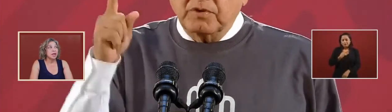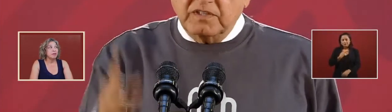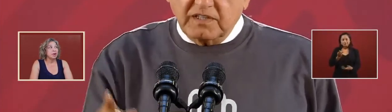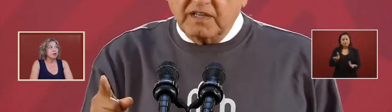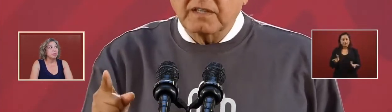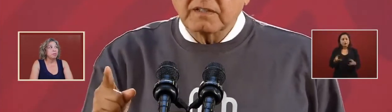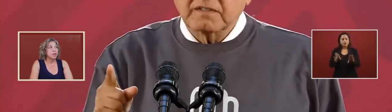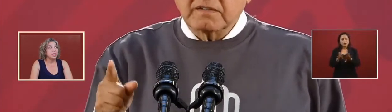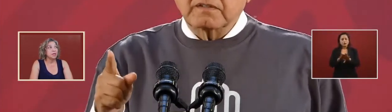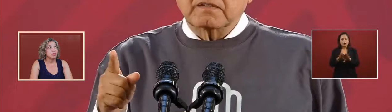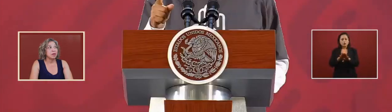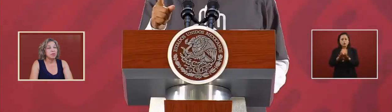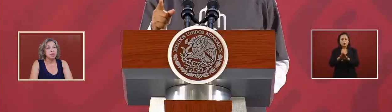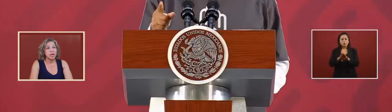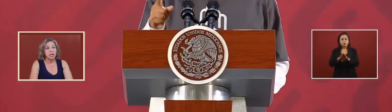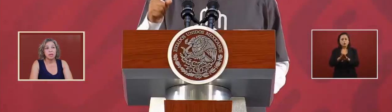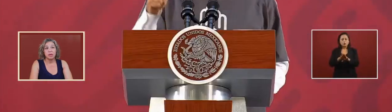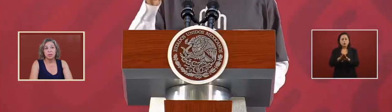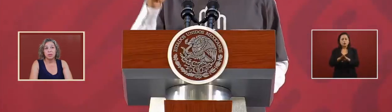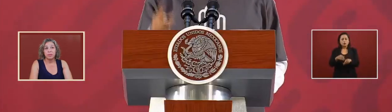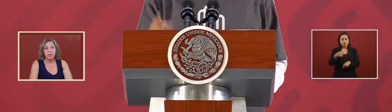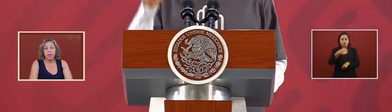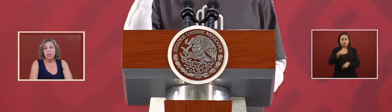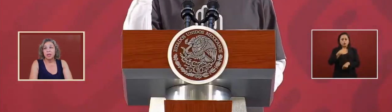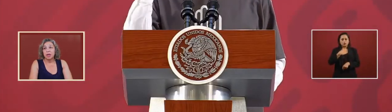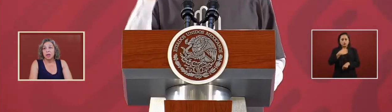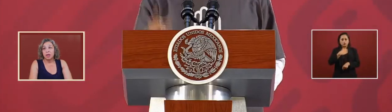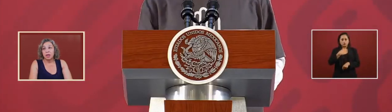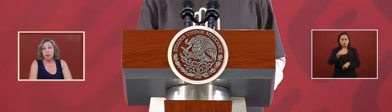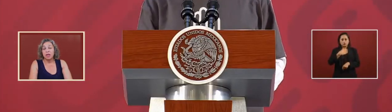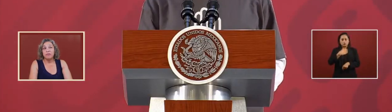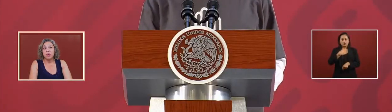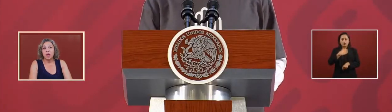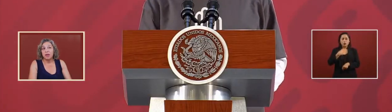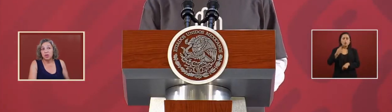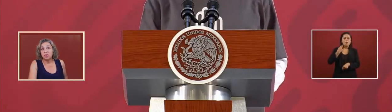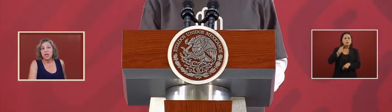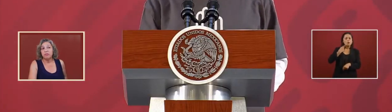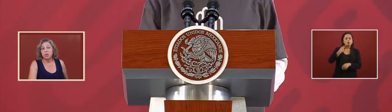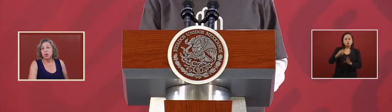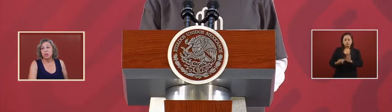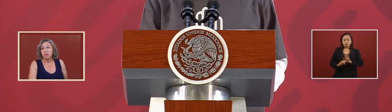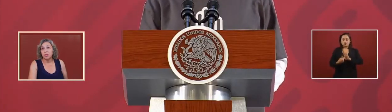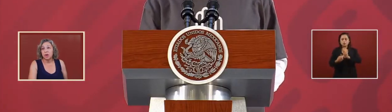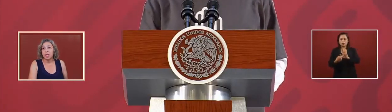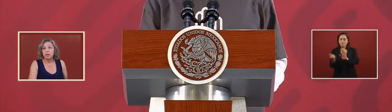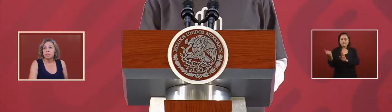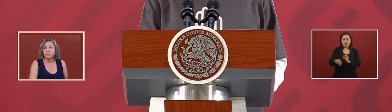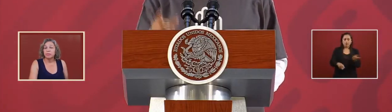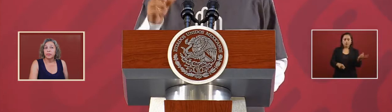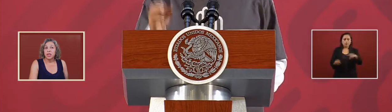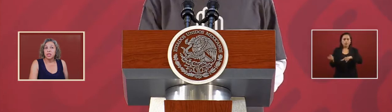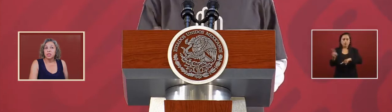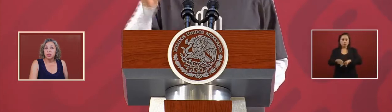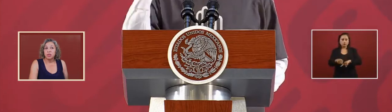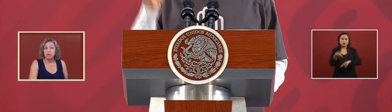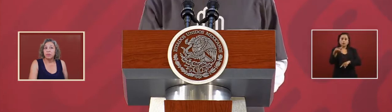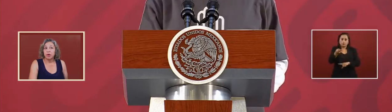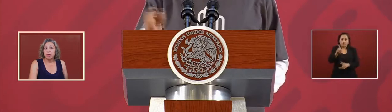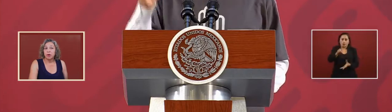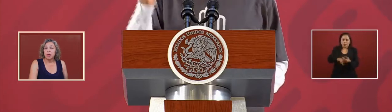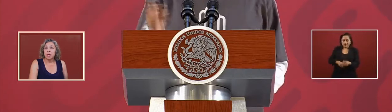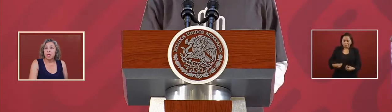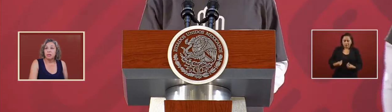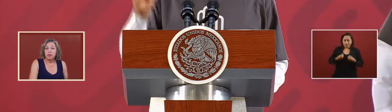have a political authority if you don't have moral authority so